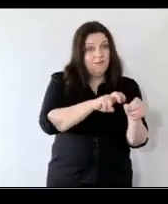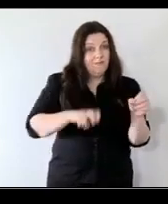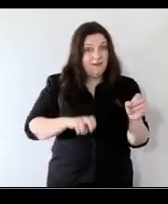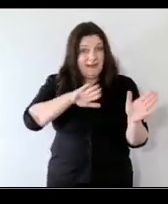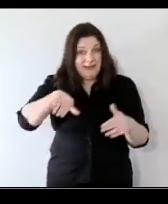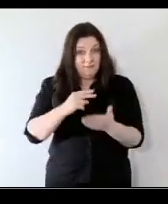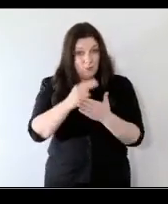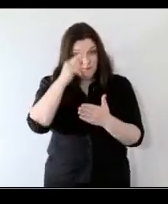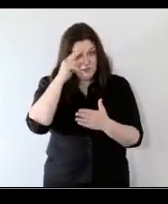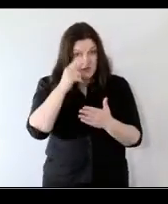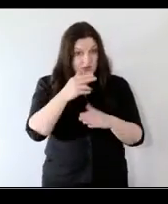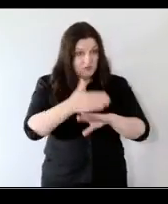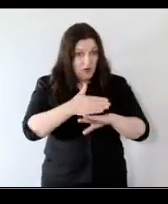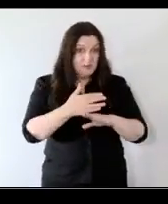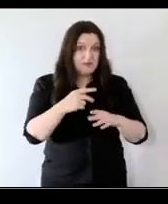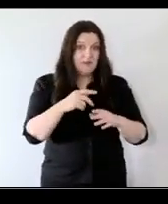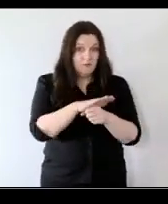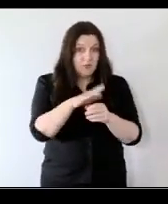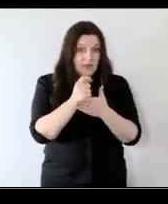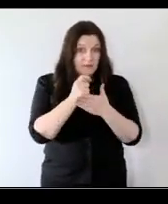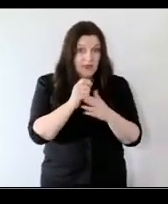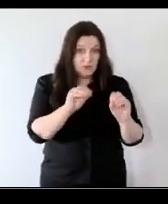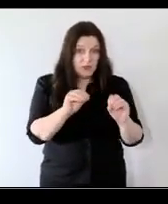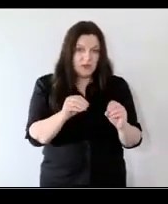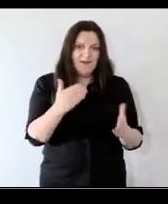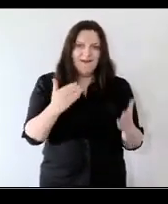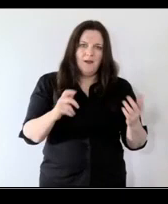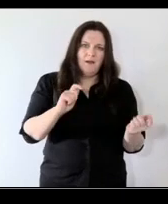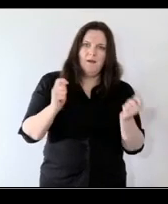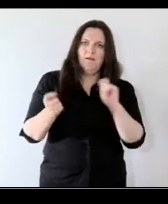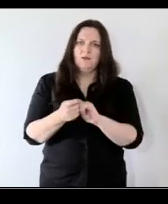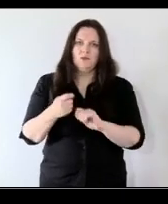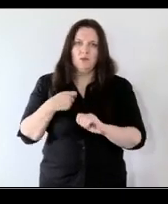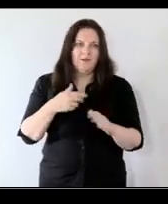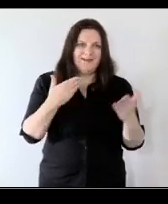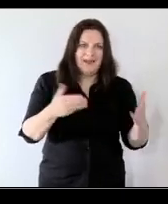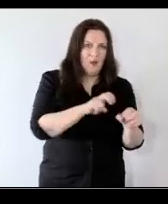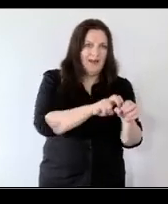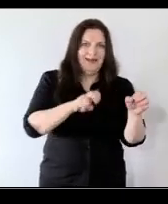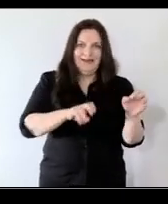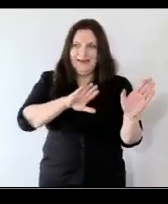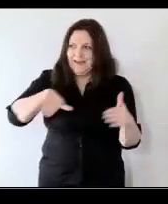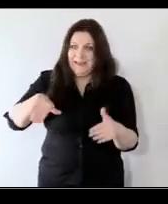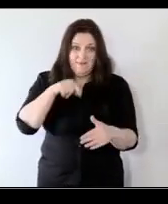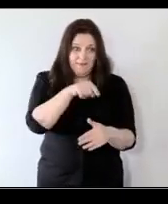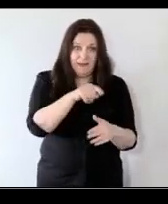of uh full-time education and how they make the transition to employment in such an uncertain uh labor